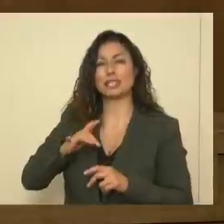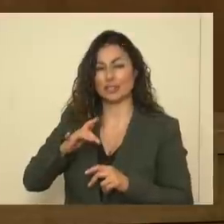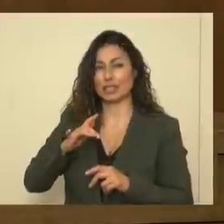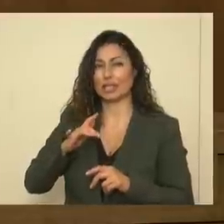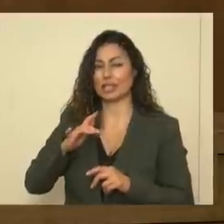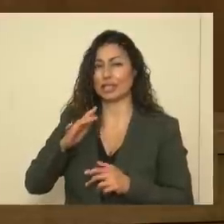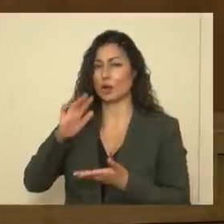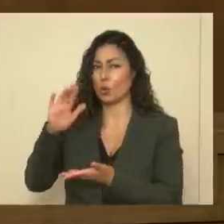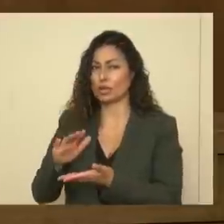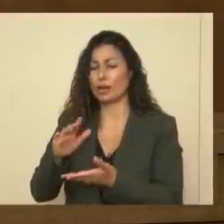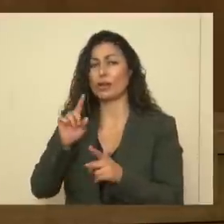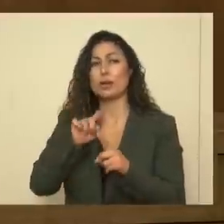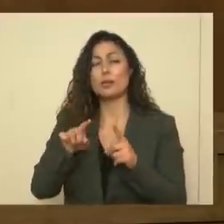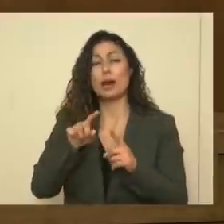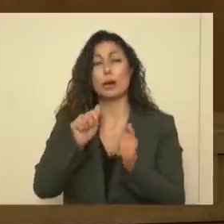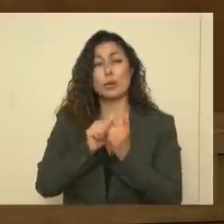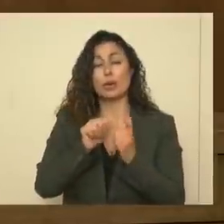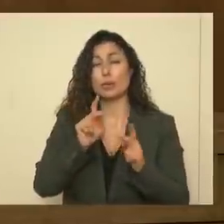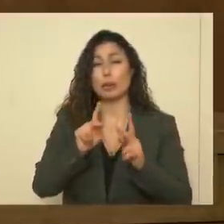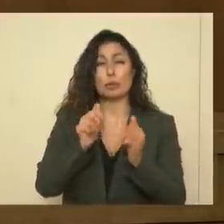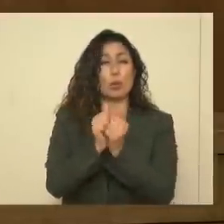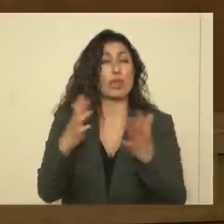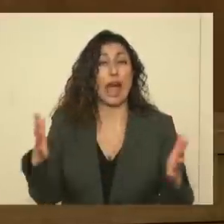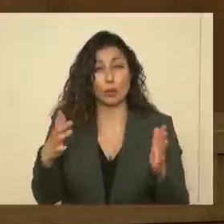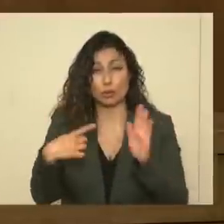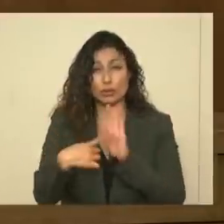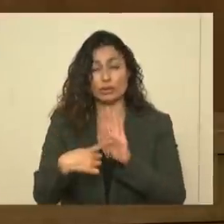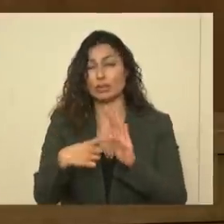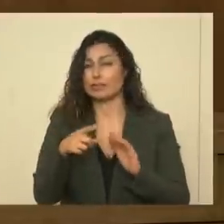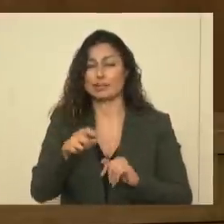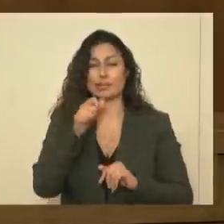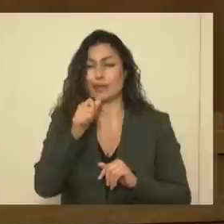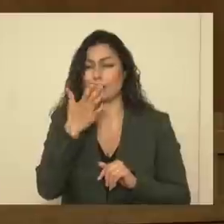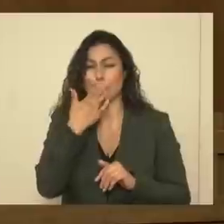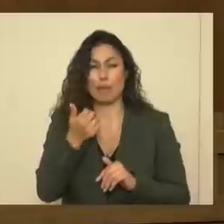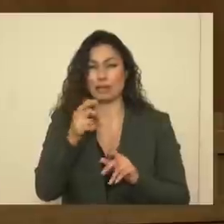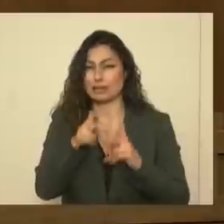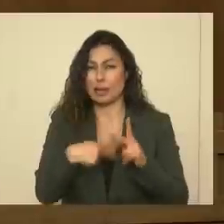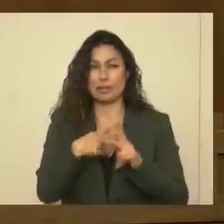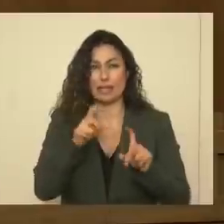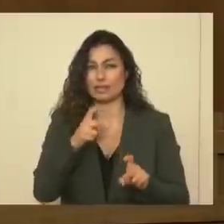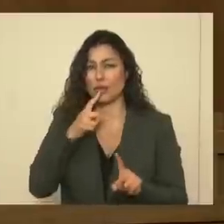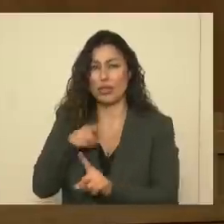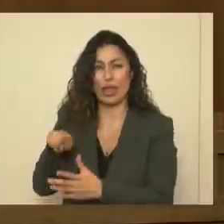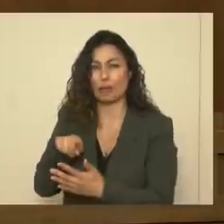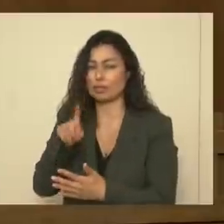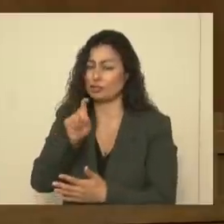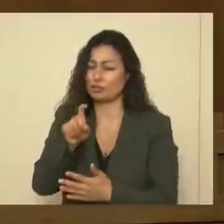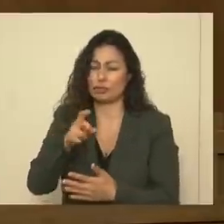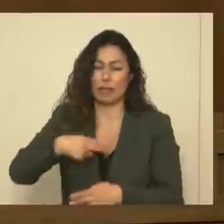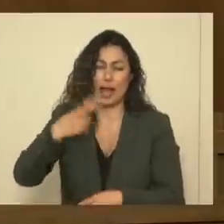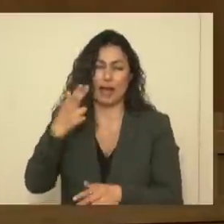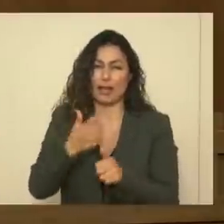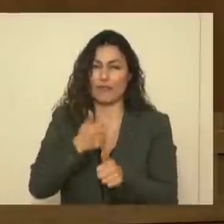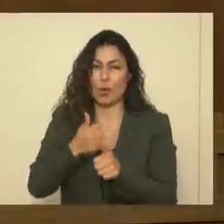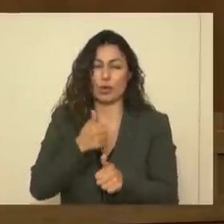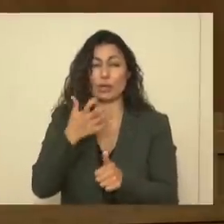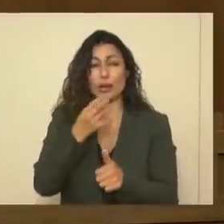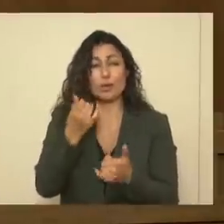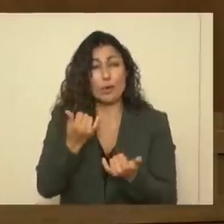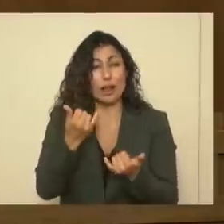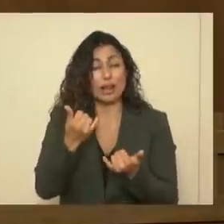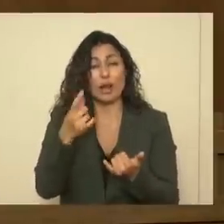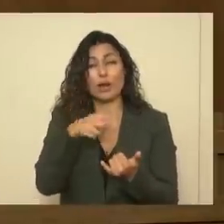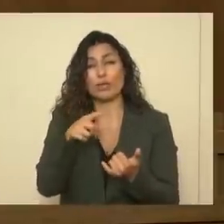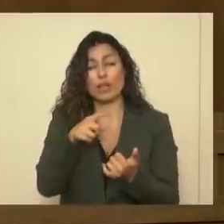patients, they're not at all suited for that sort of testing and should be highly avoided. It's recommended right now that